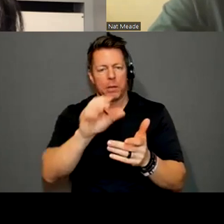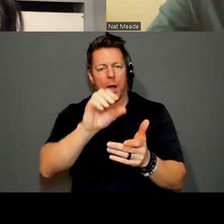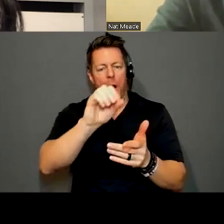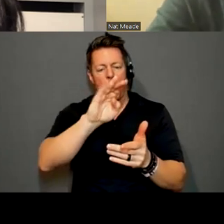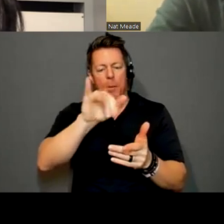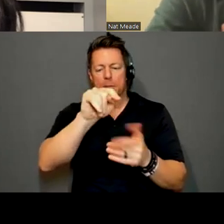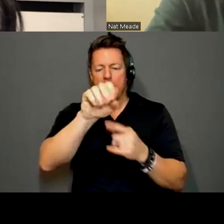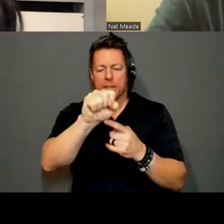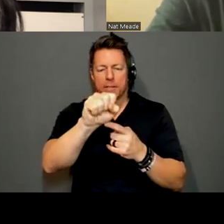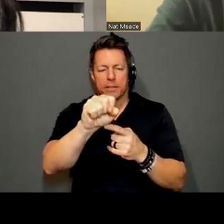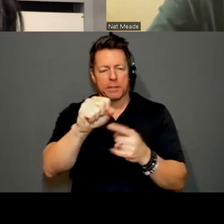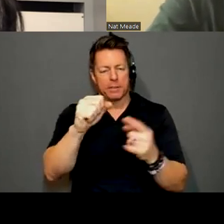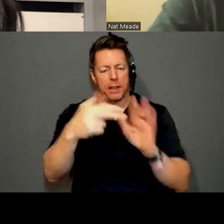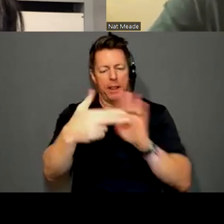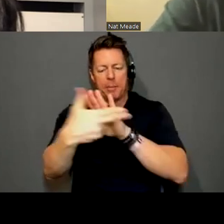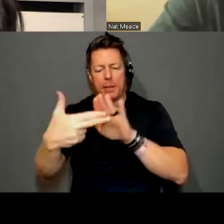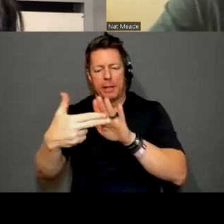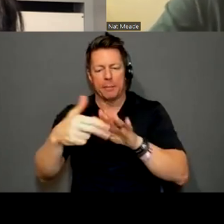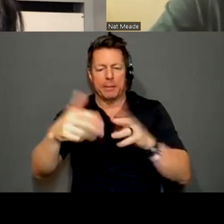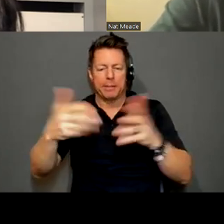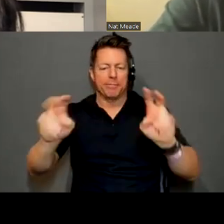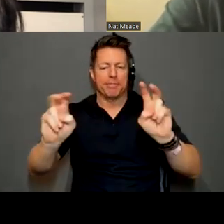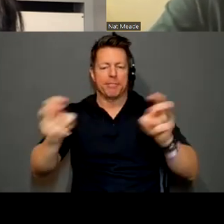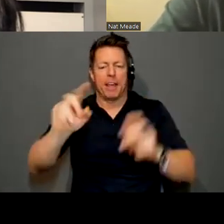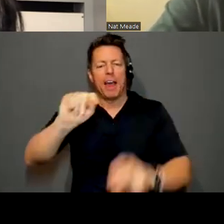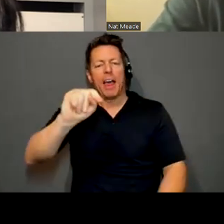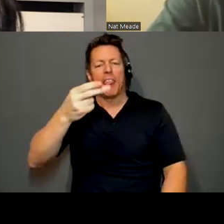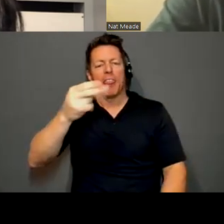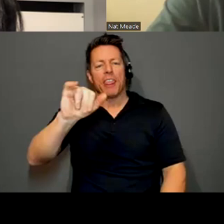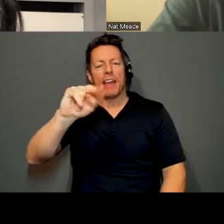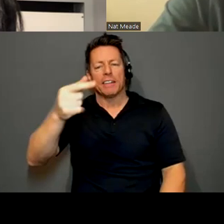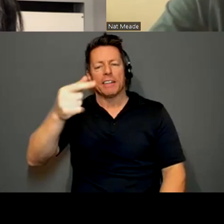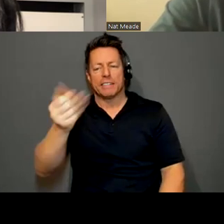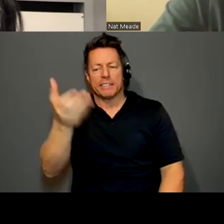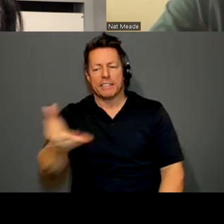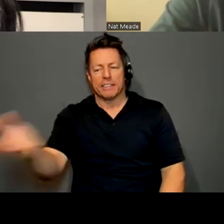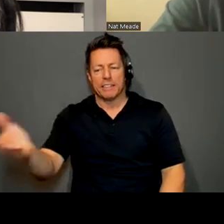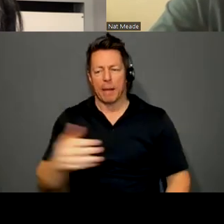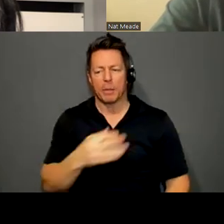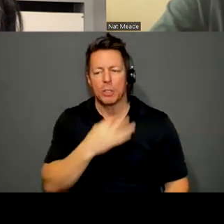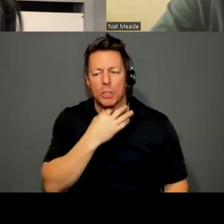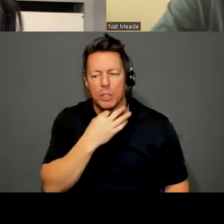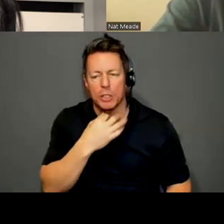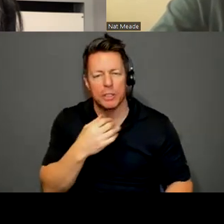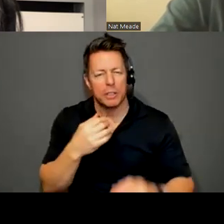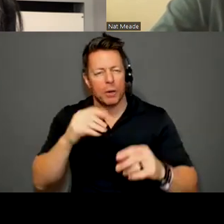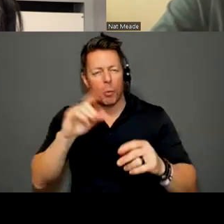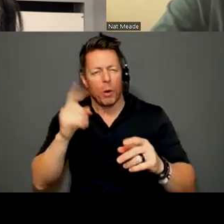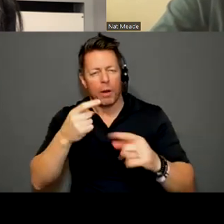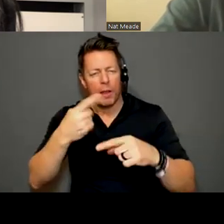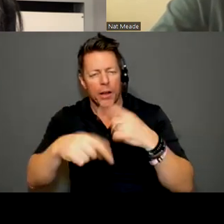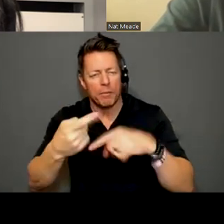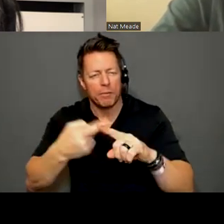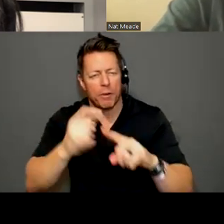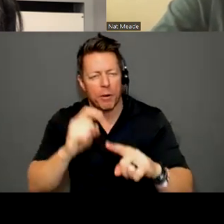of sense. Um, and I, I was looking at them. I just wondered like where they come from, like how you